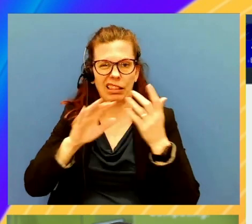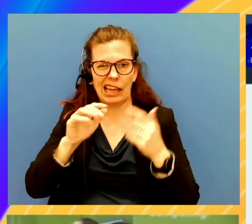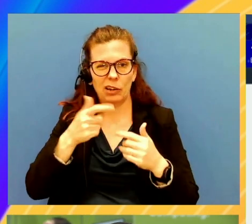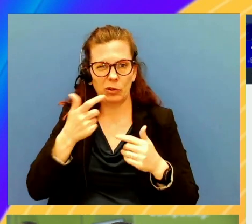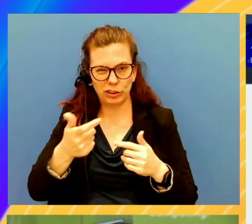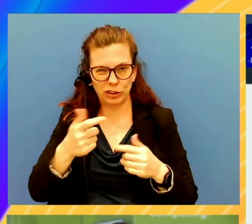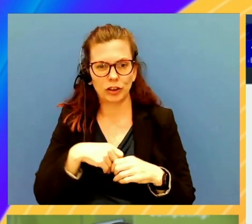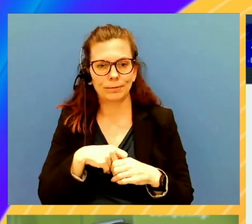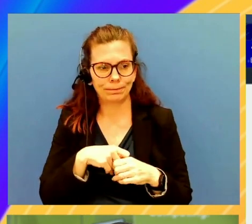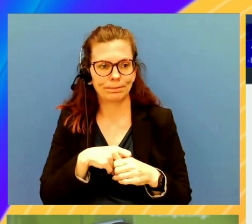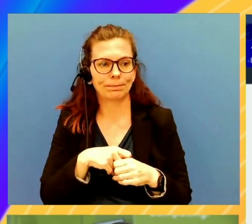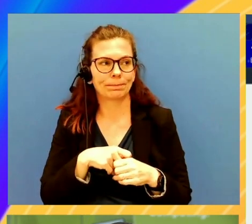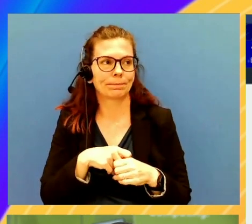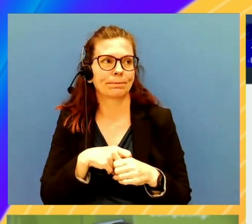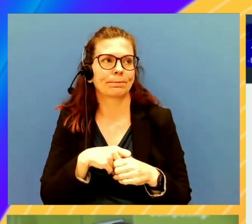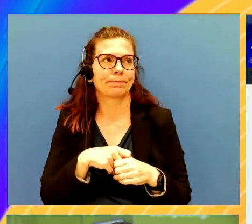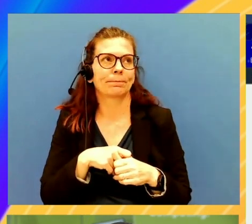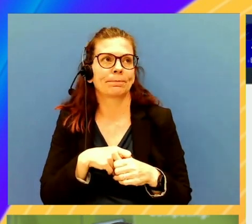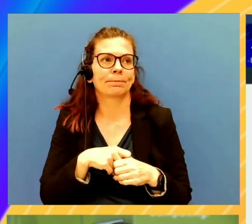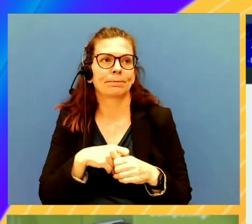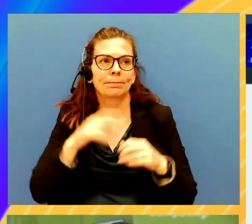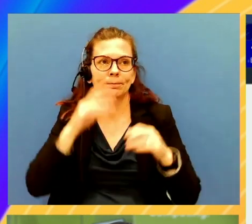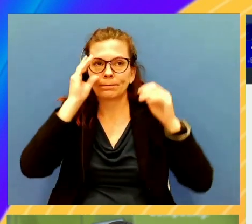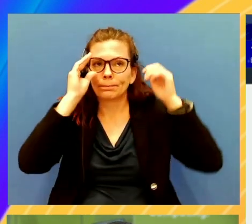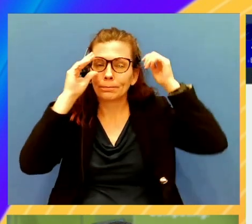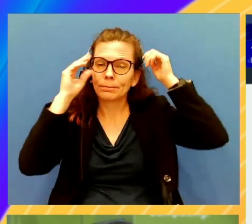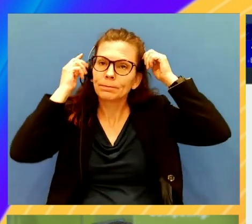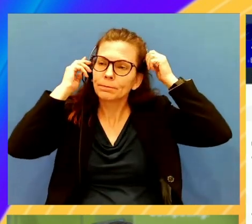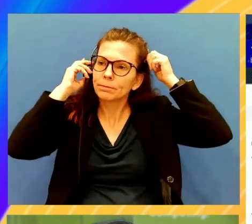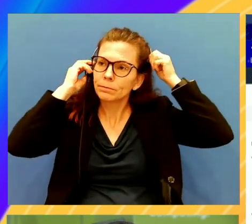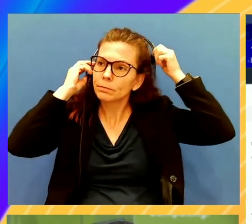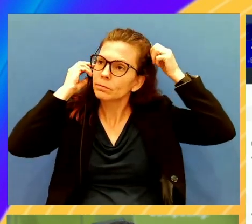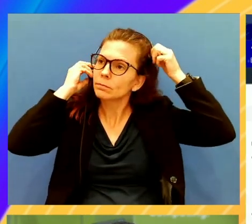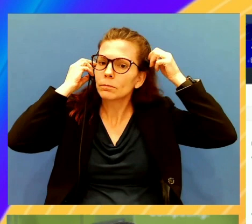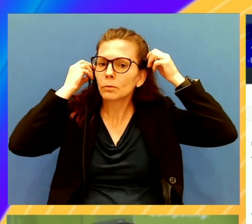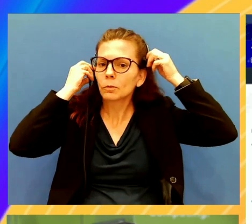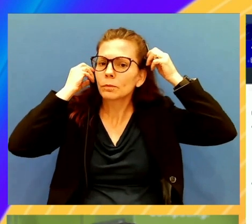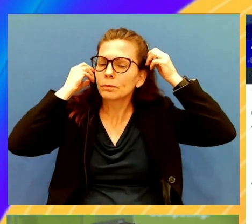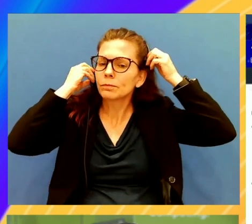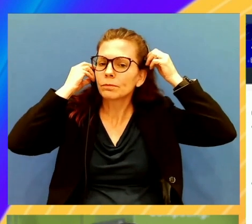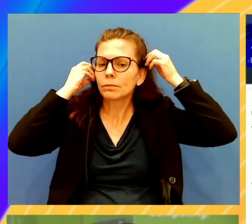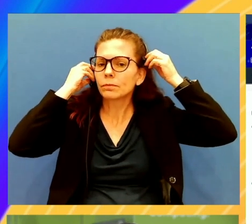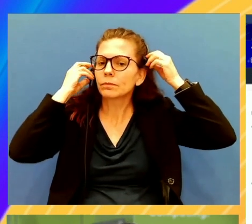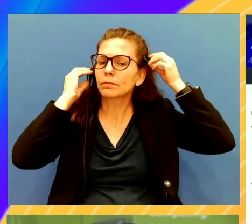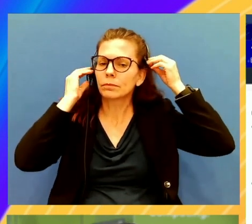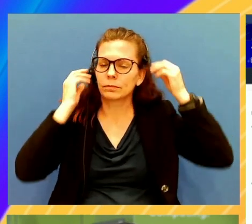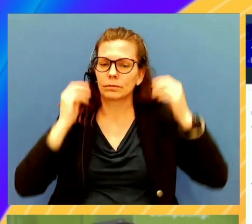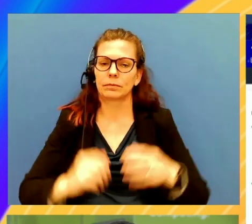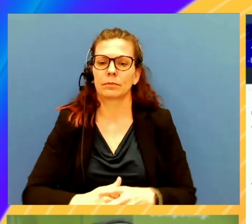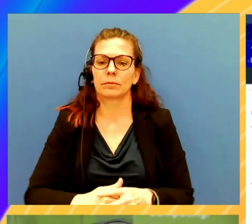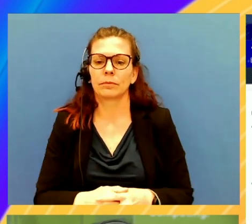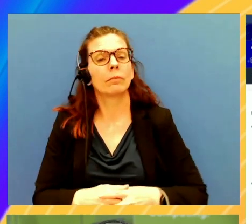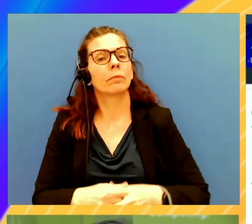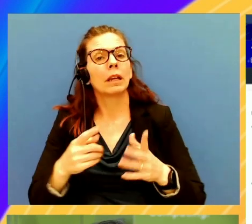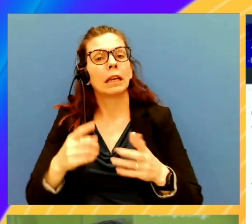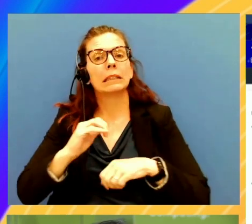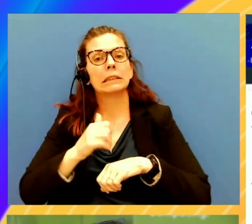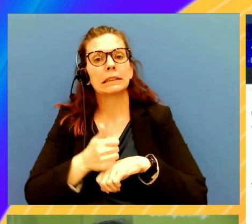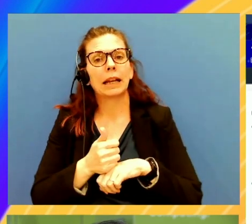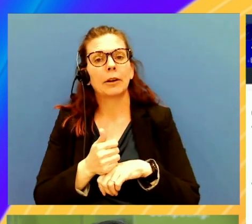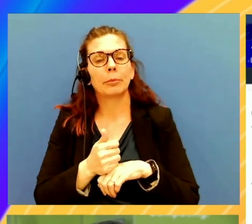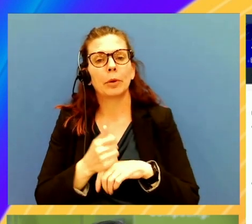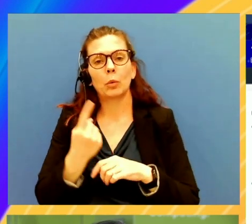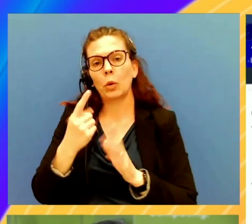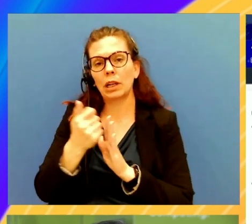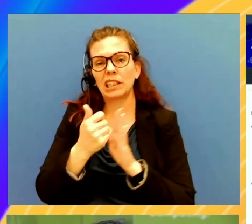the way we do it right now is we set up one